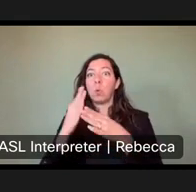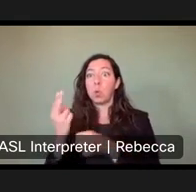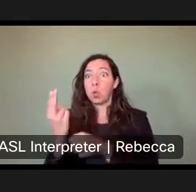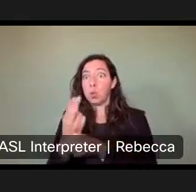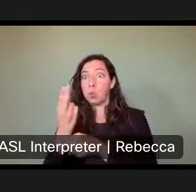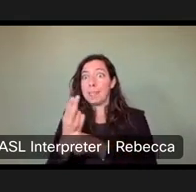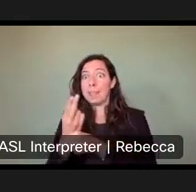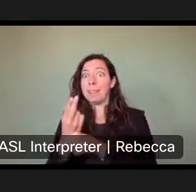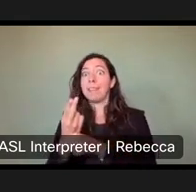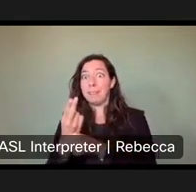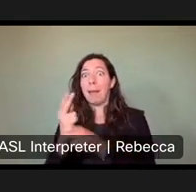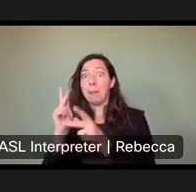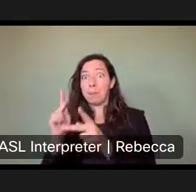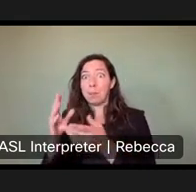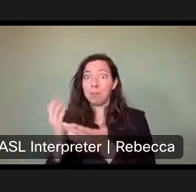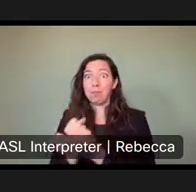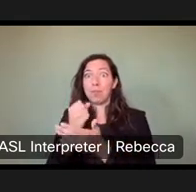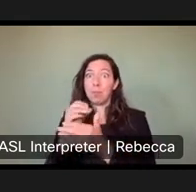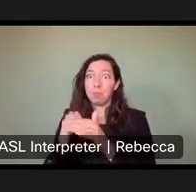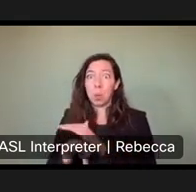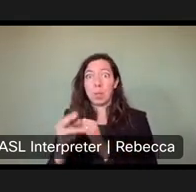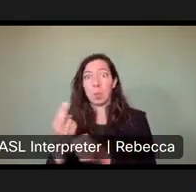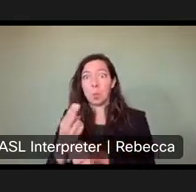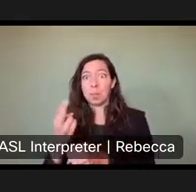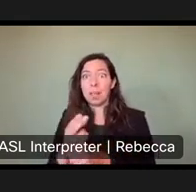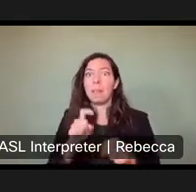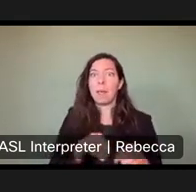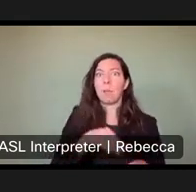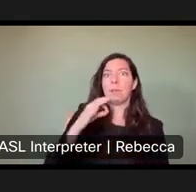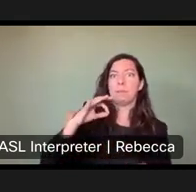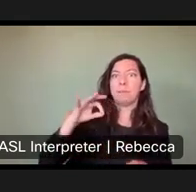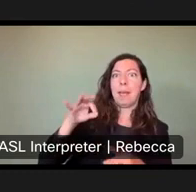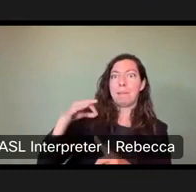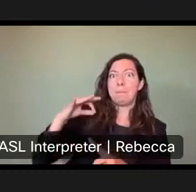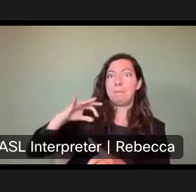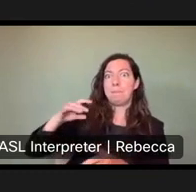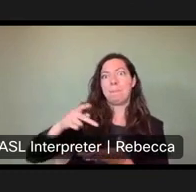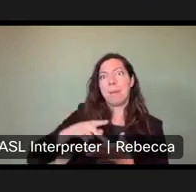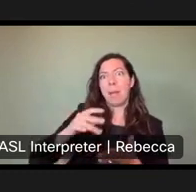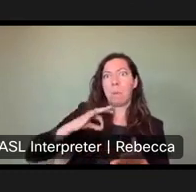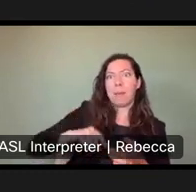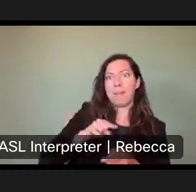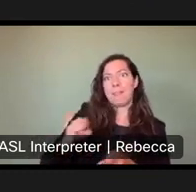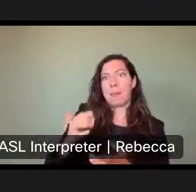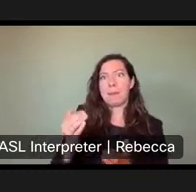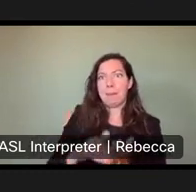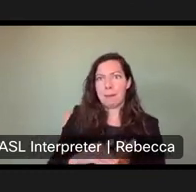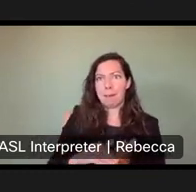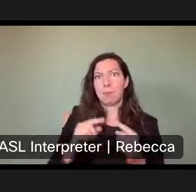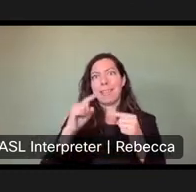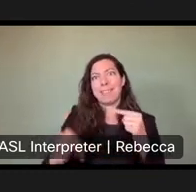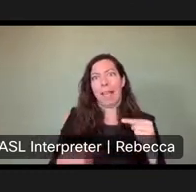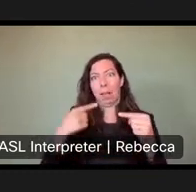the user. Pays to access the facility and they benefit from what they're paying for. Um,